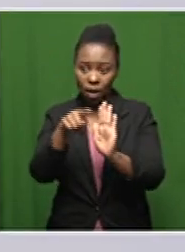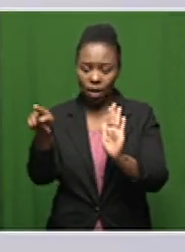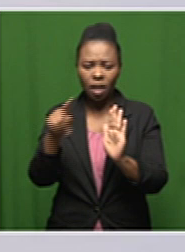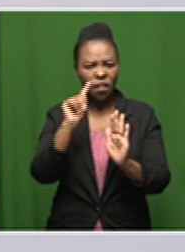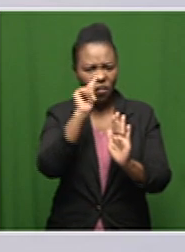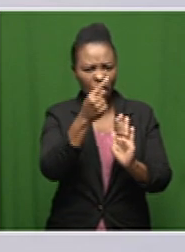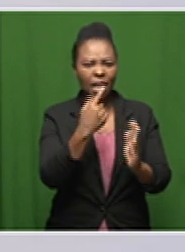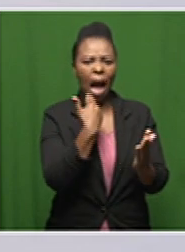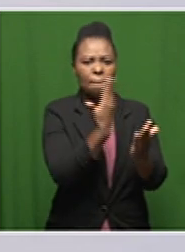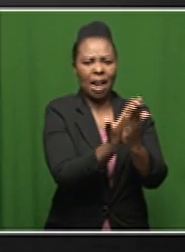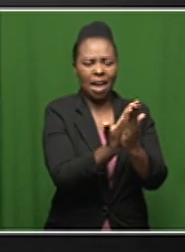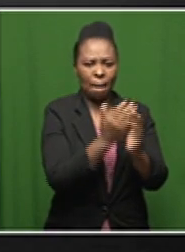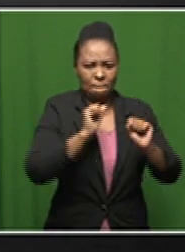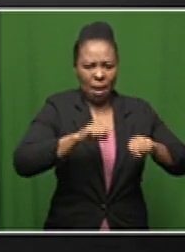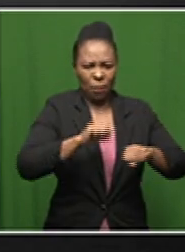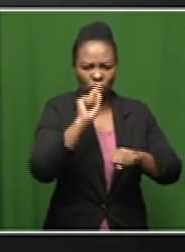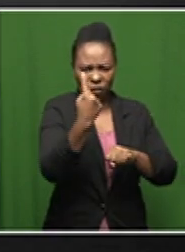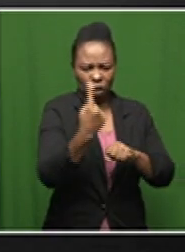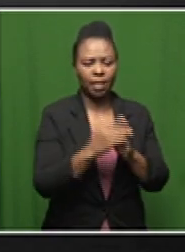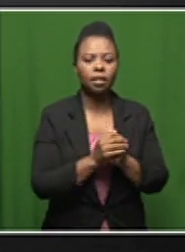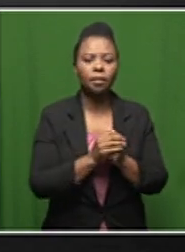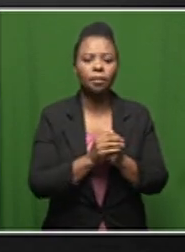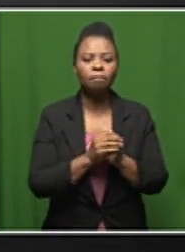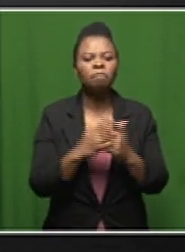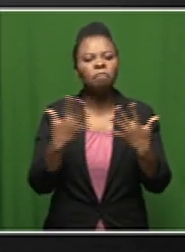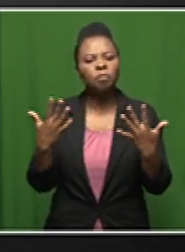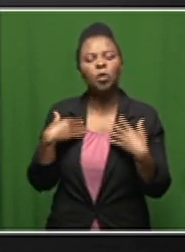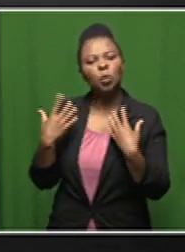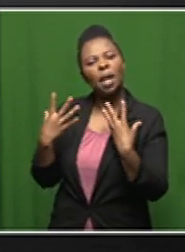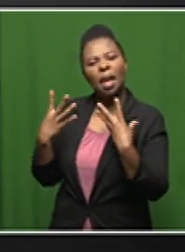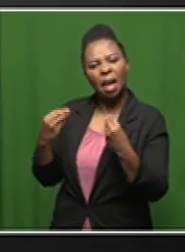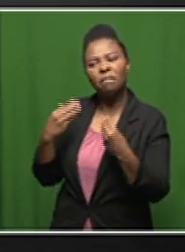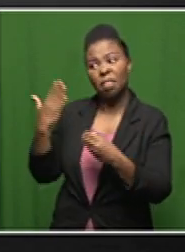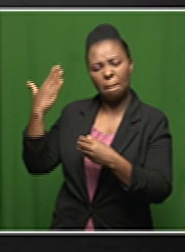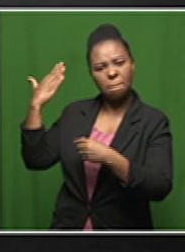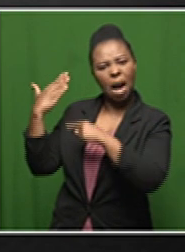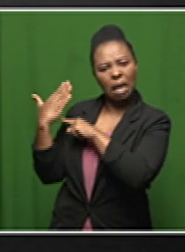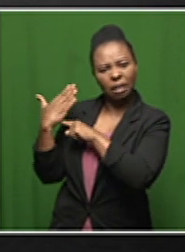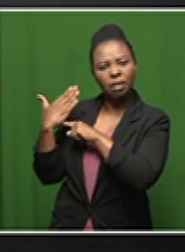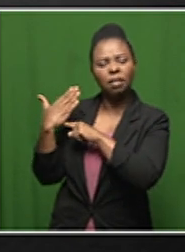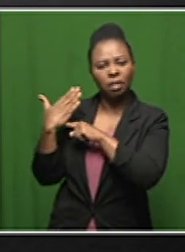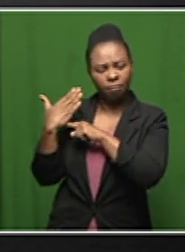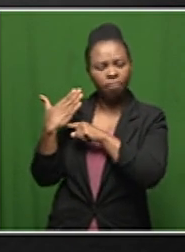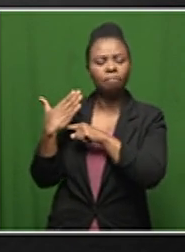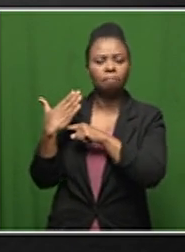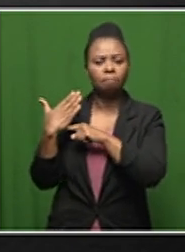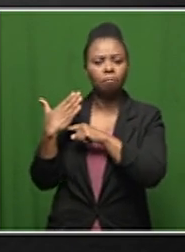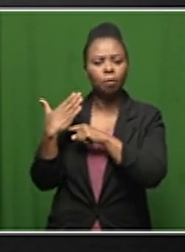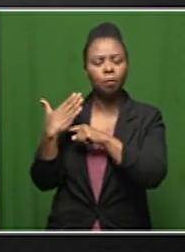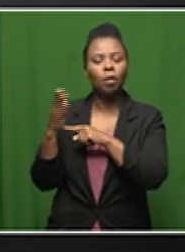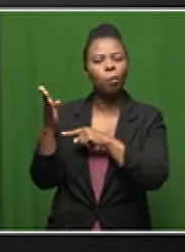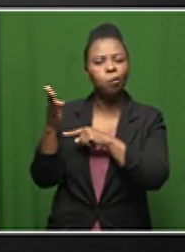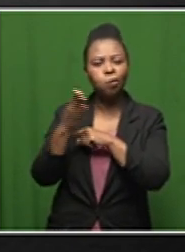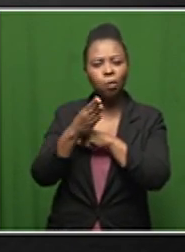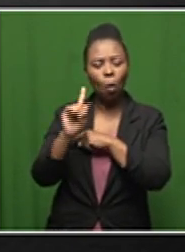to it for special permission we've had instances you know in the past wherein there has been what we call